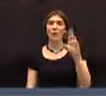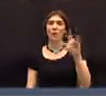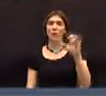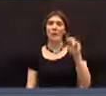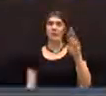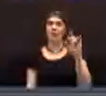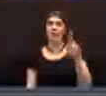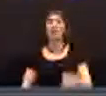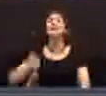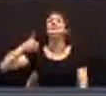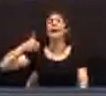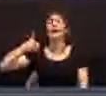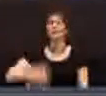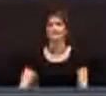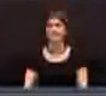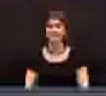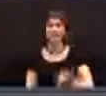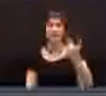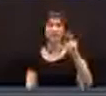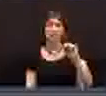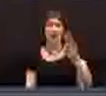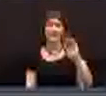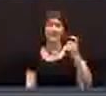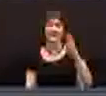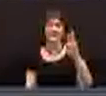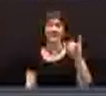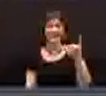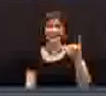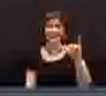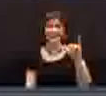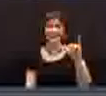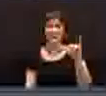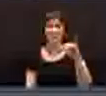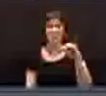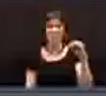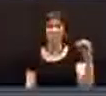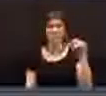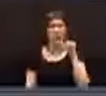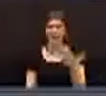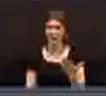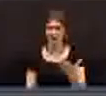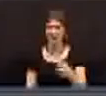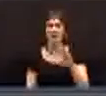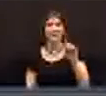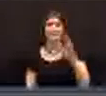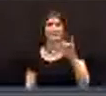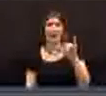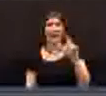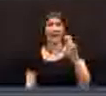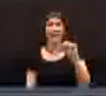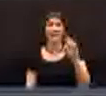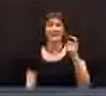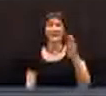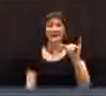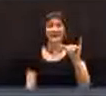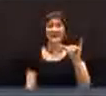Barber. Yay. John Bixby. Not here. Mary Ellen Bixby.